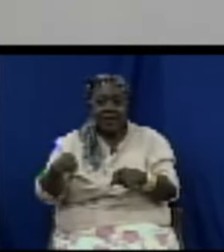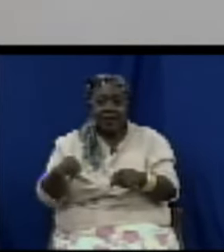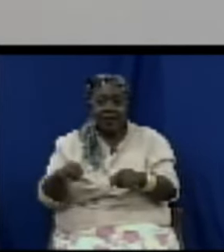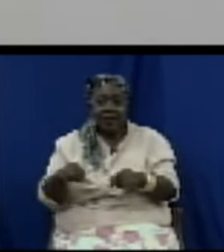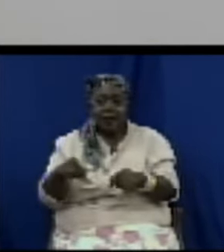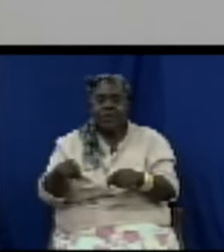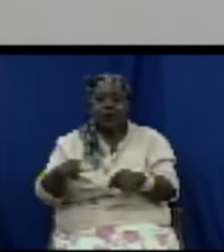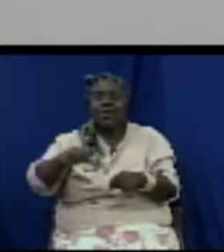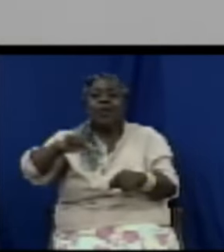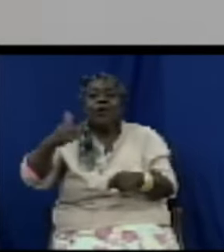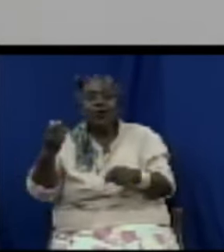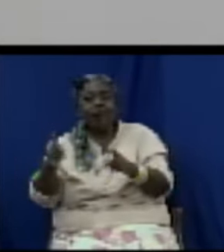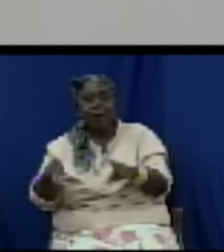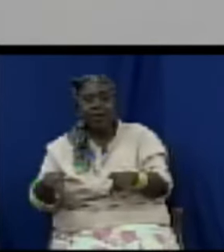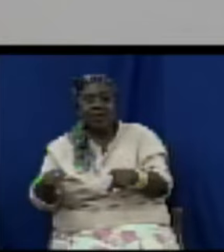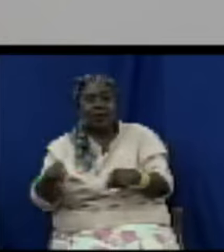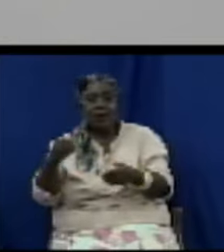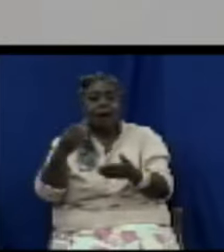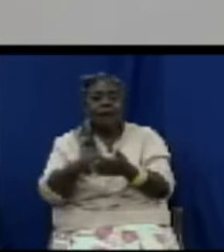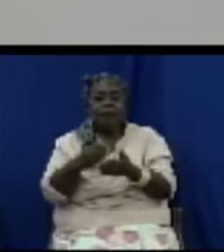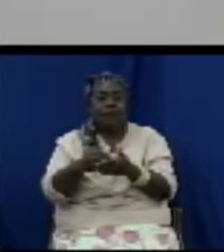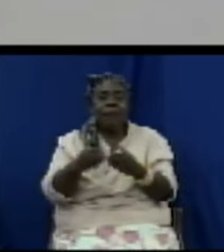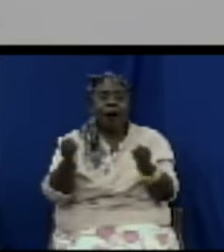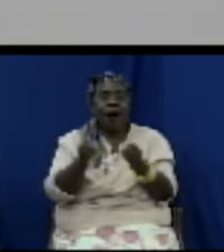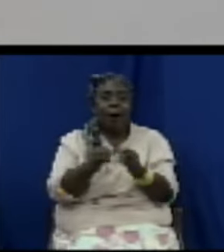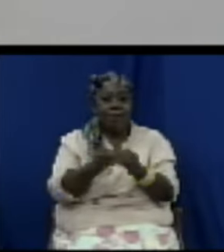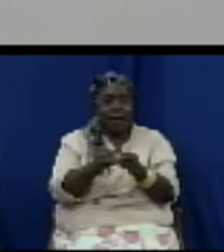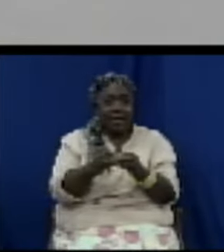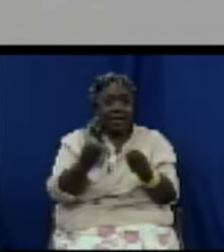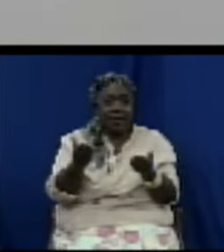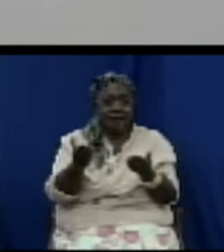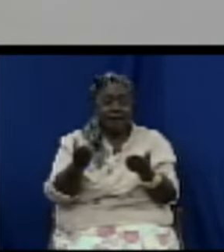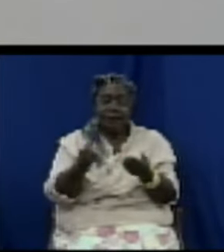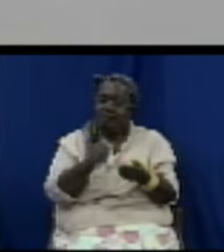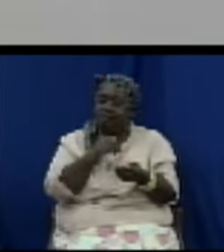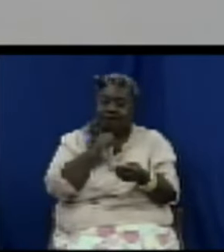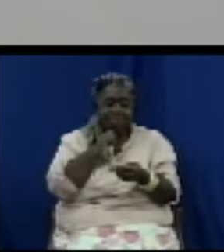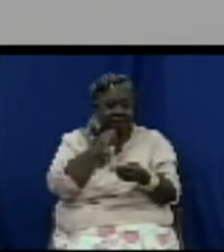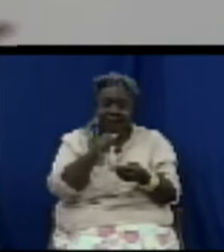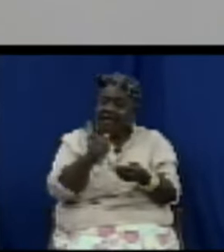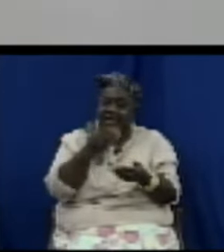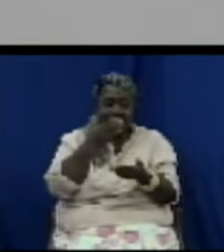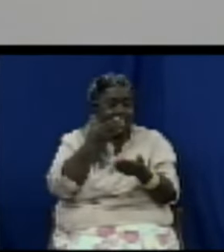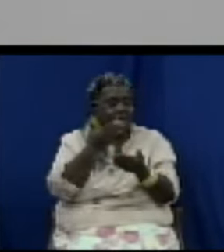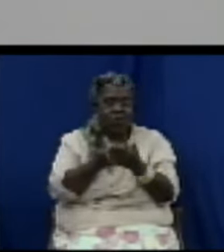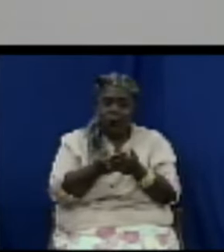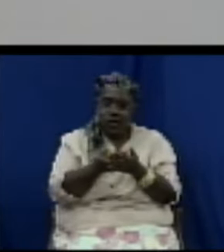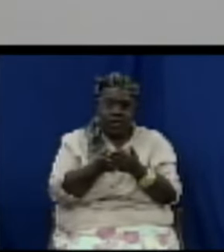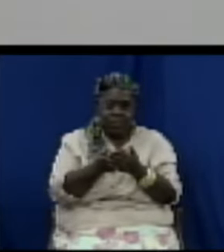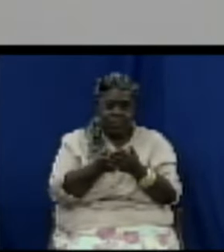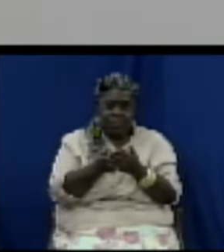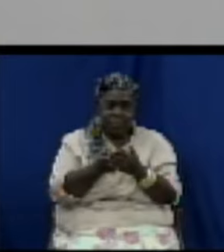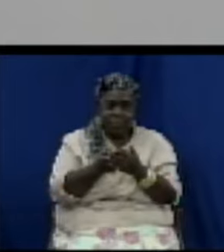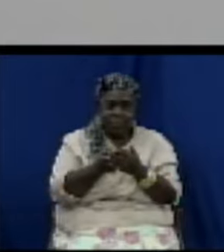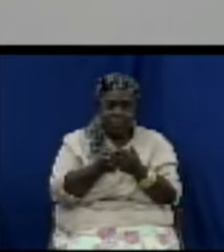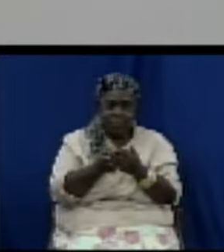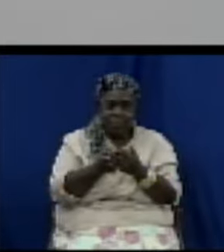else for 550 and he was not interested in my friends 350 anymore